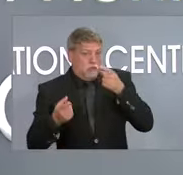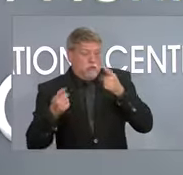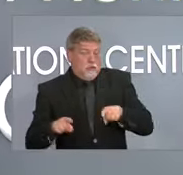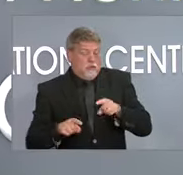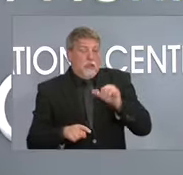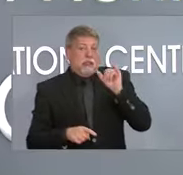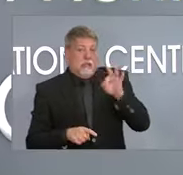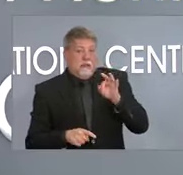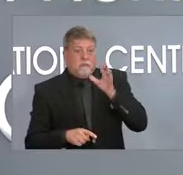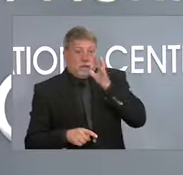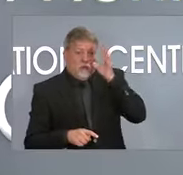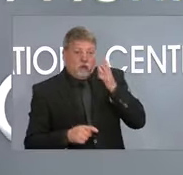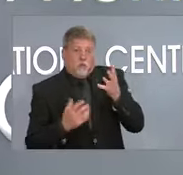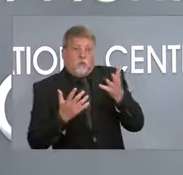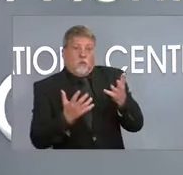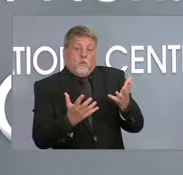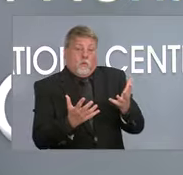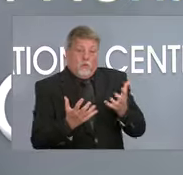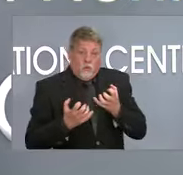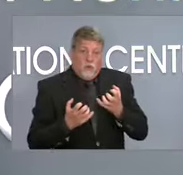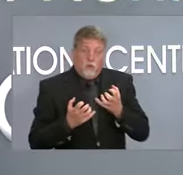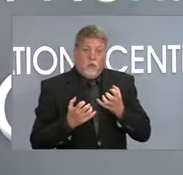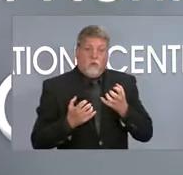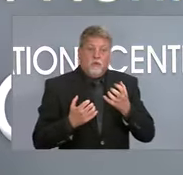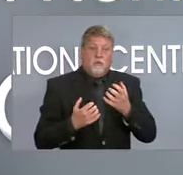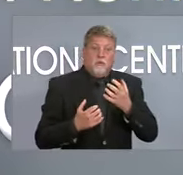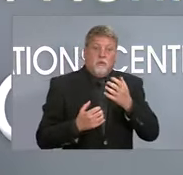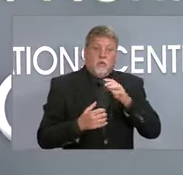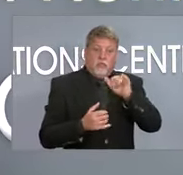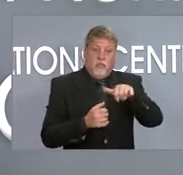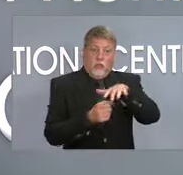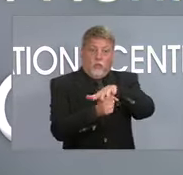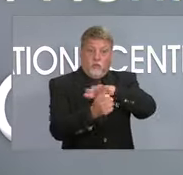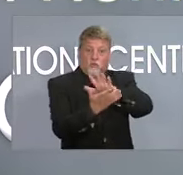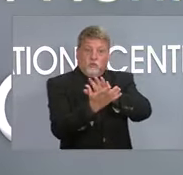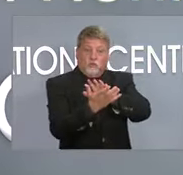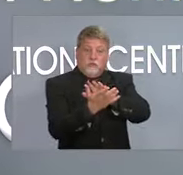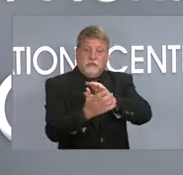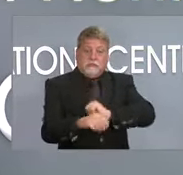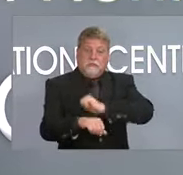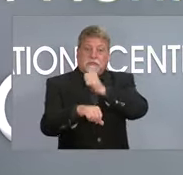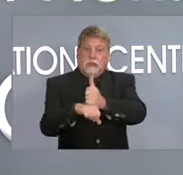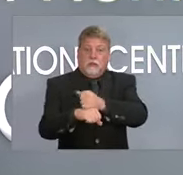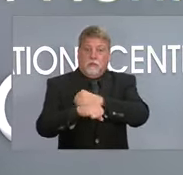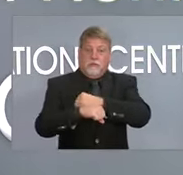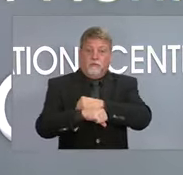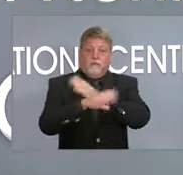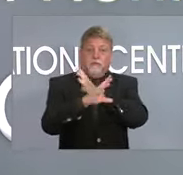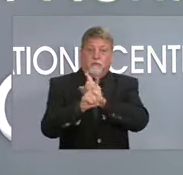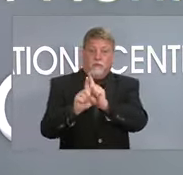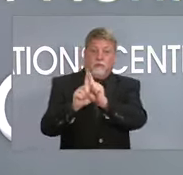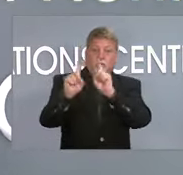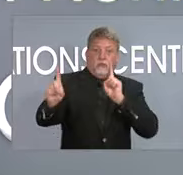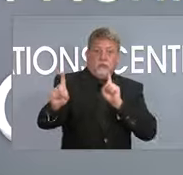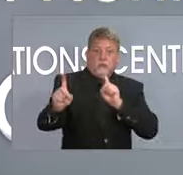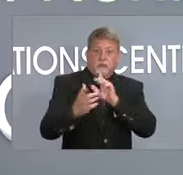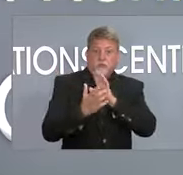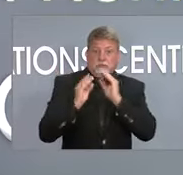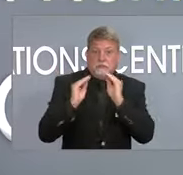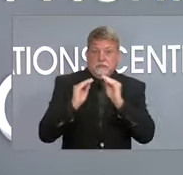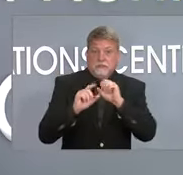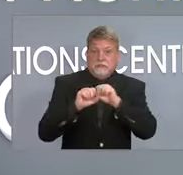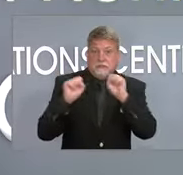to have a virtual option, they should be able to have a virtual option. And it's one of the reasons why in the legislation that schools,